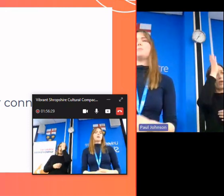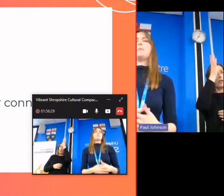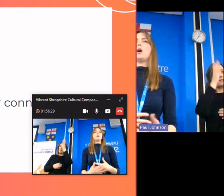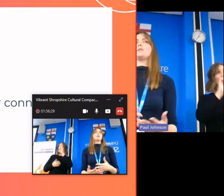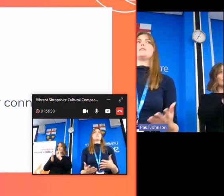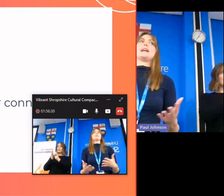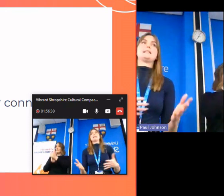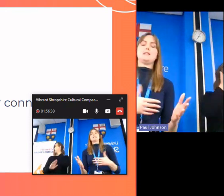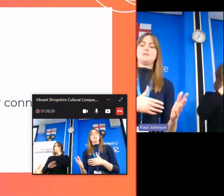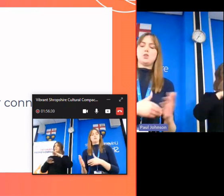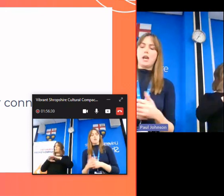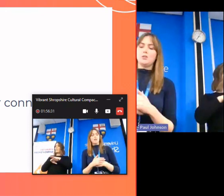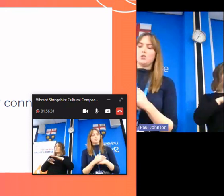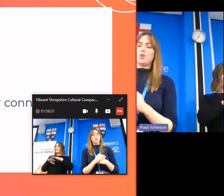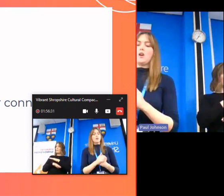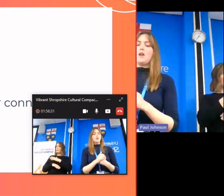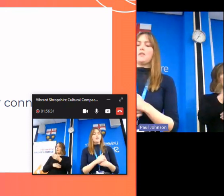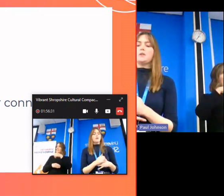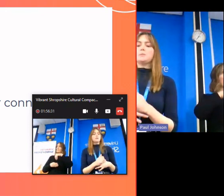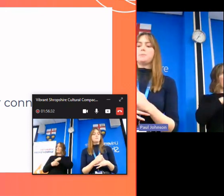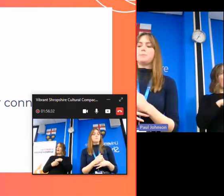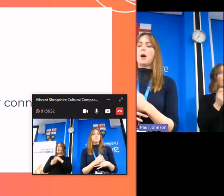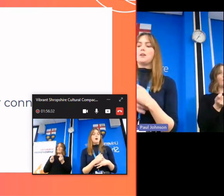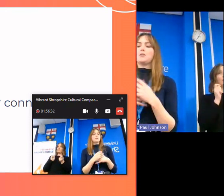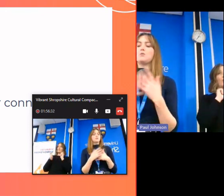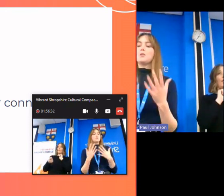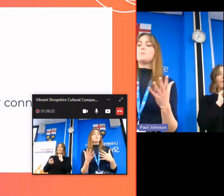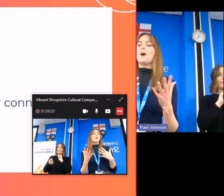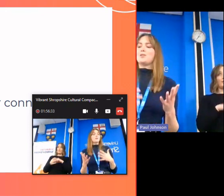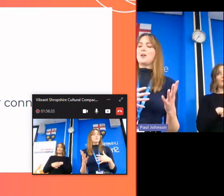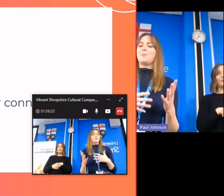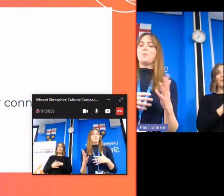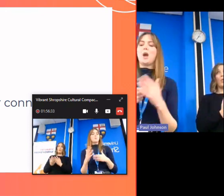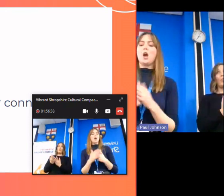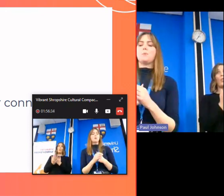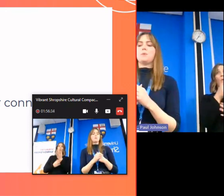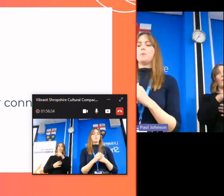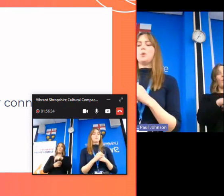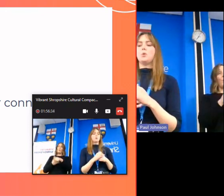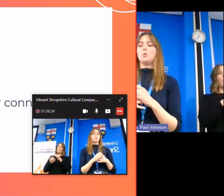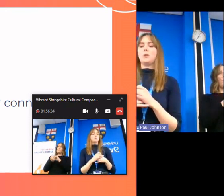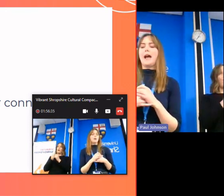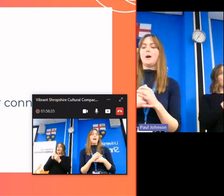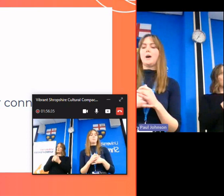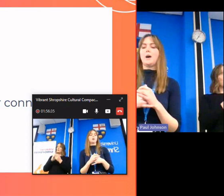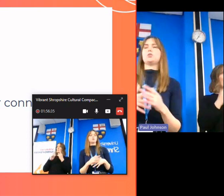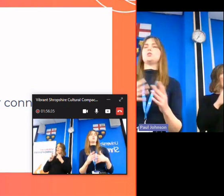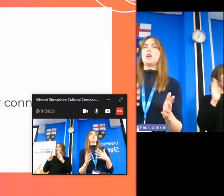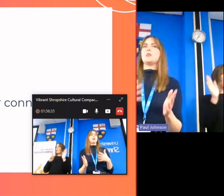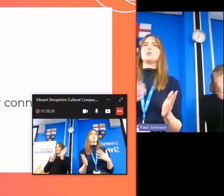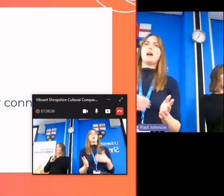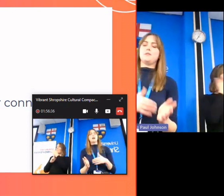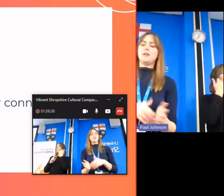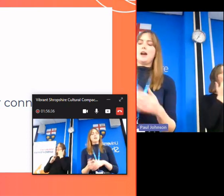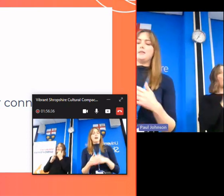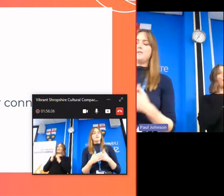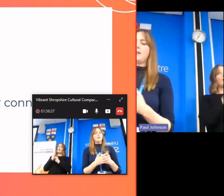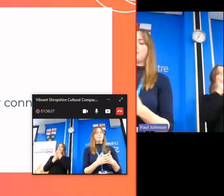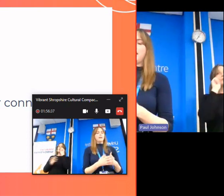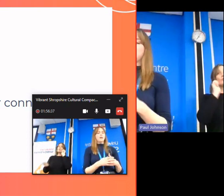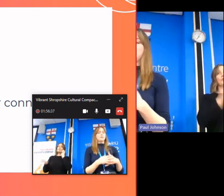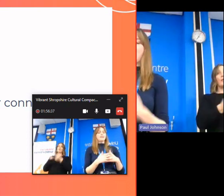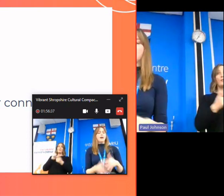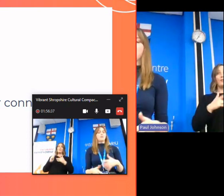with the network and be part of the catalyst for change those part through this partnership we hope that we will all help culture to change lives